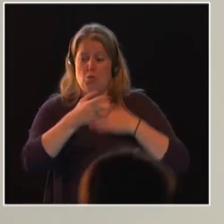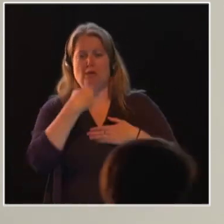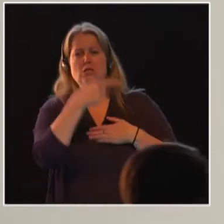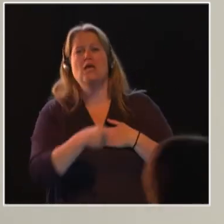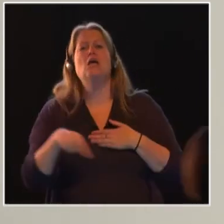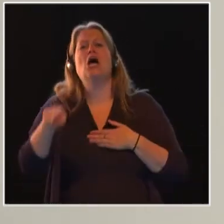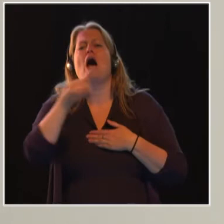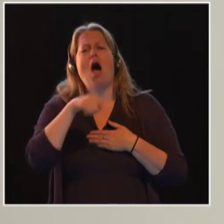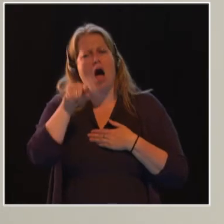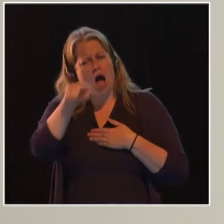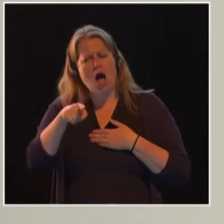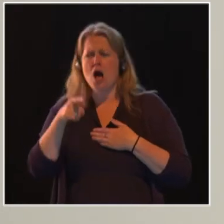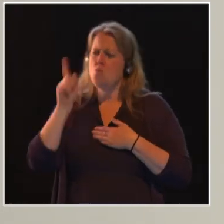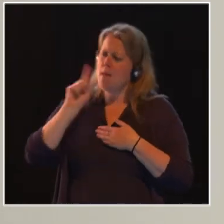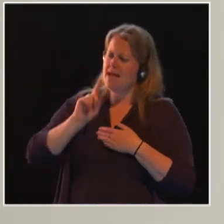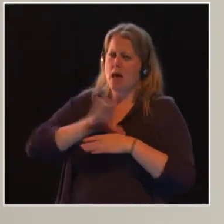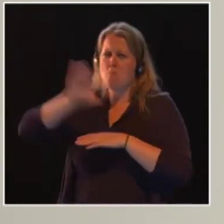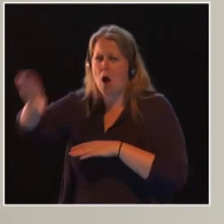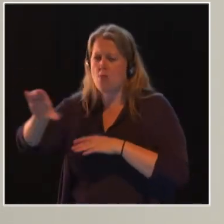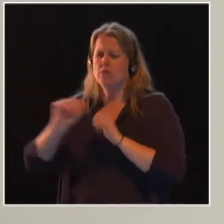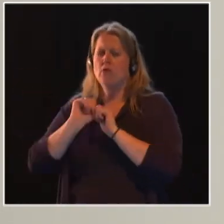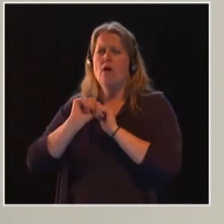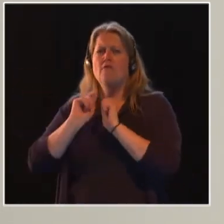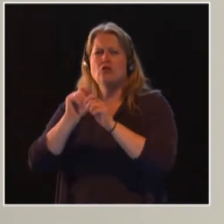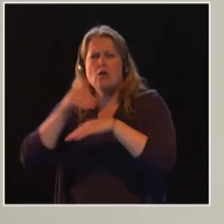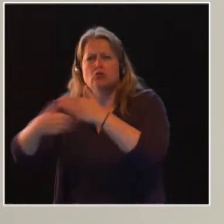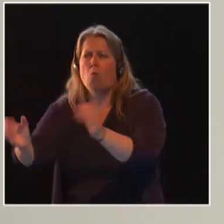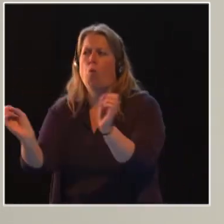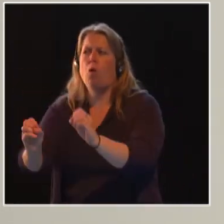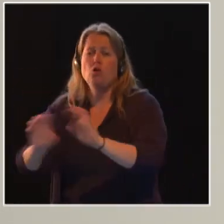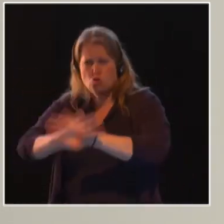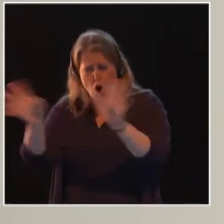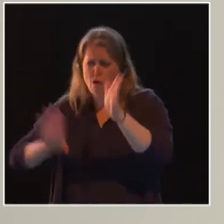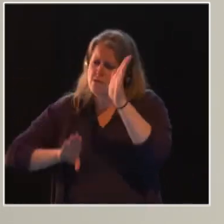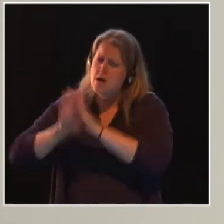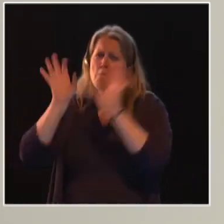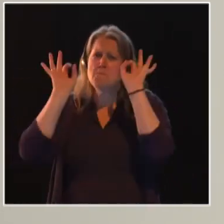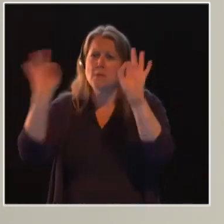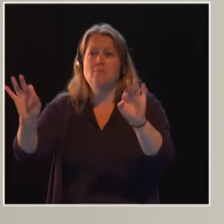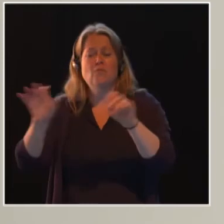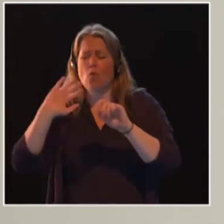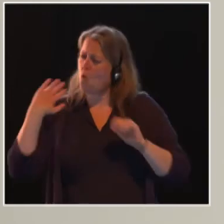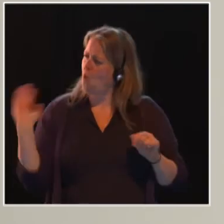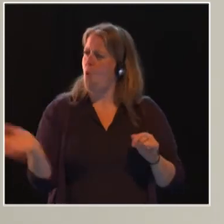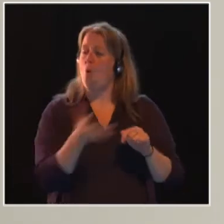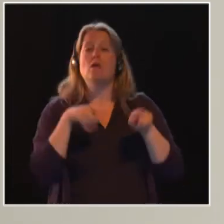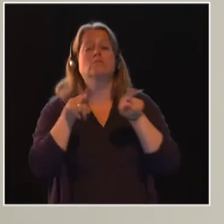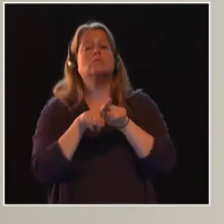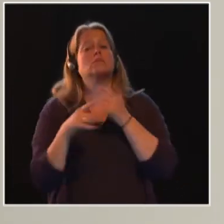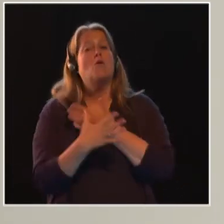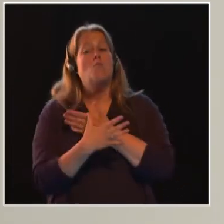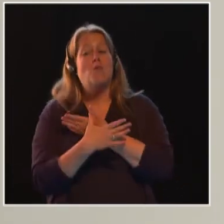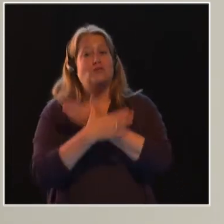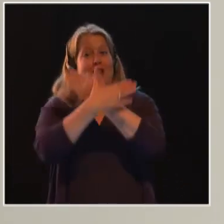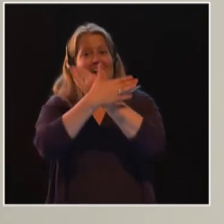-sum game. It's a win-win for everyone because, like a butterfly, every woman and girl